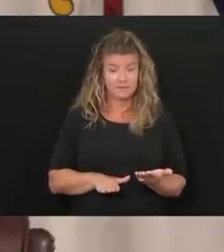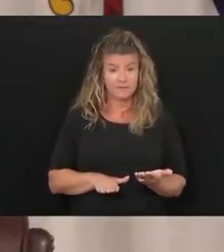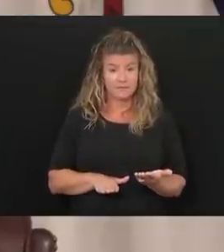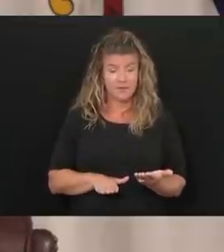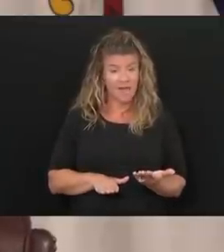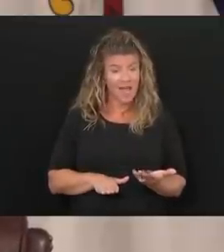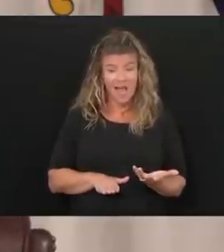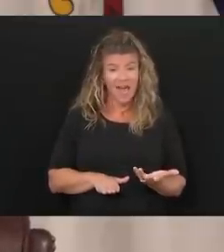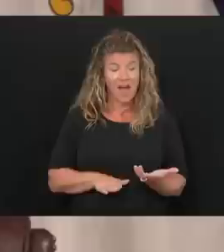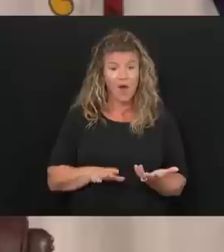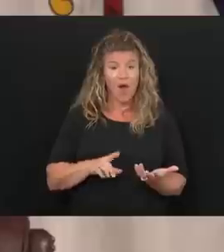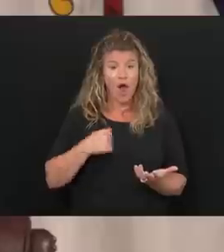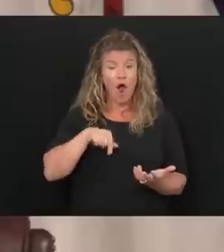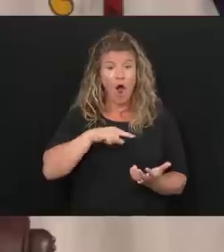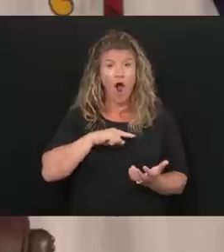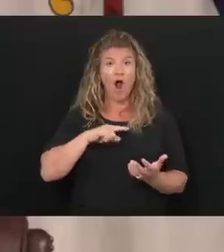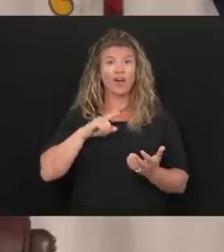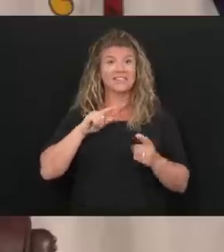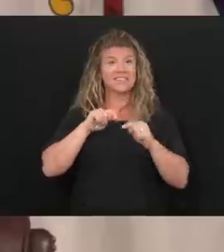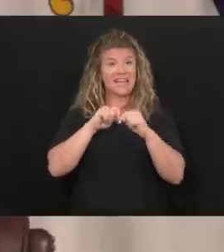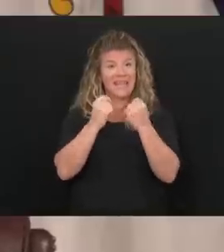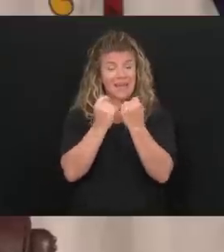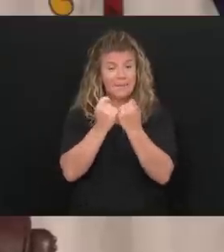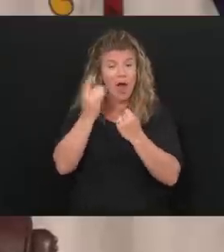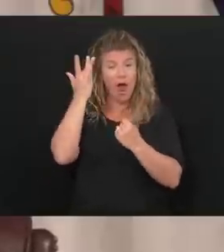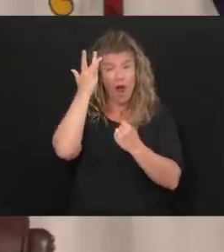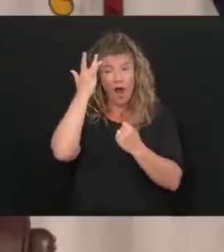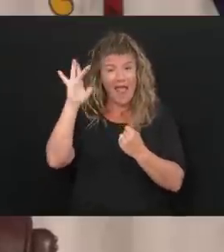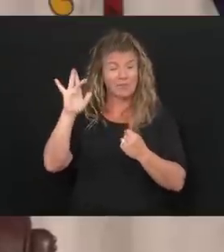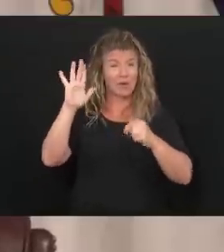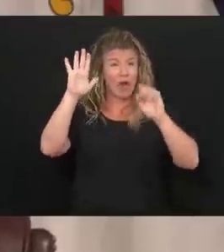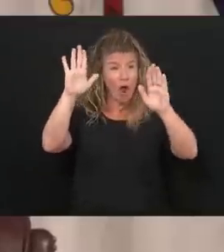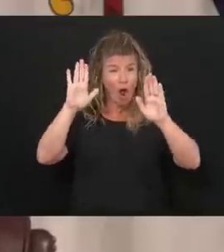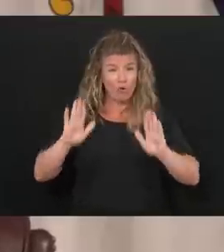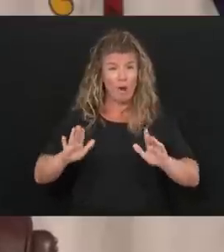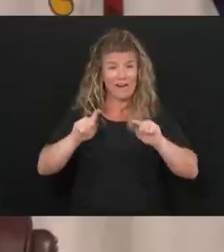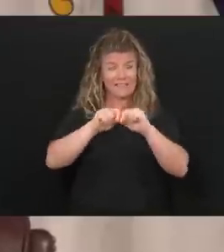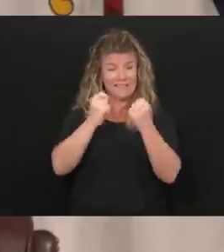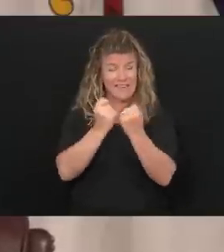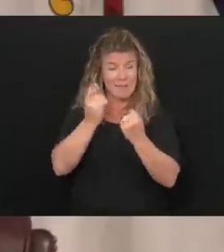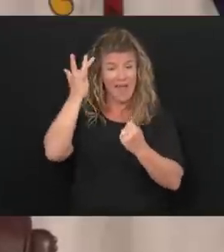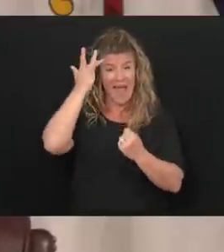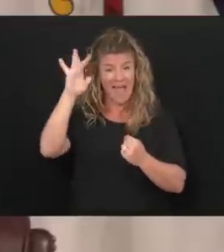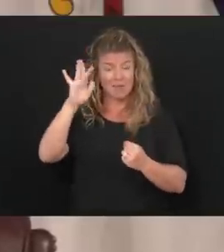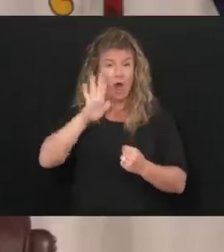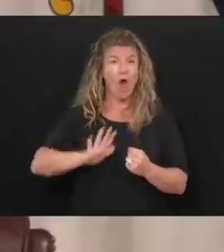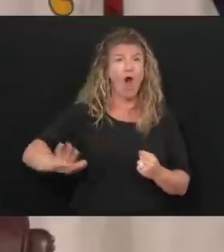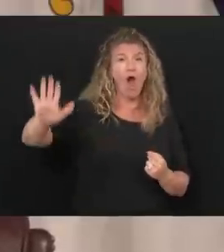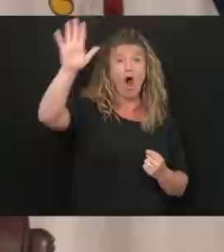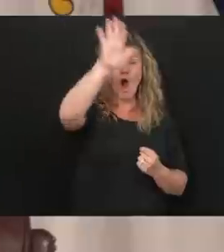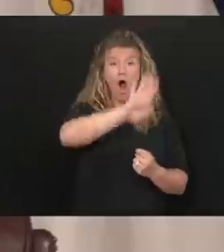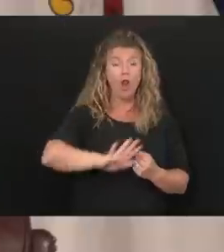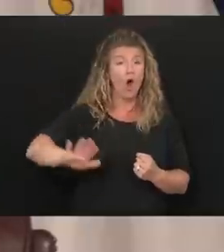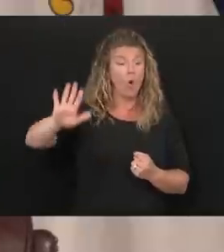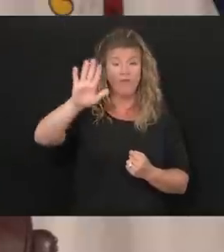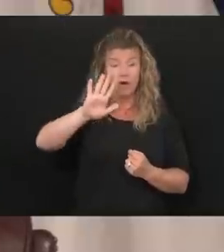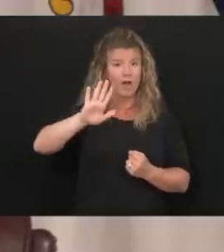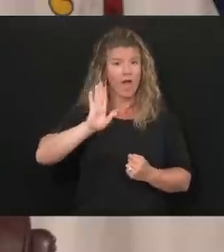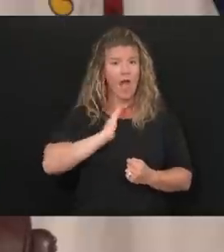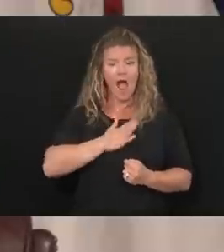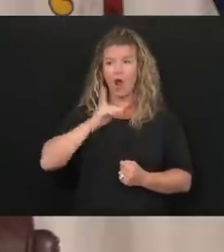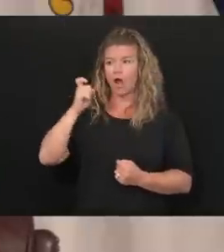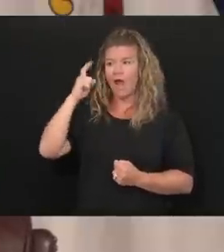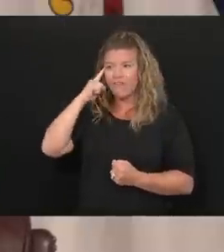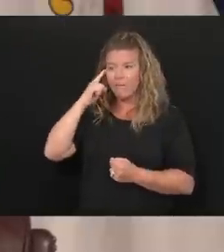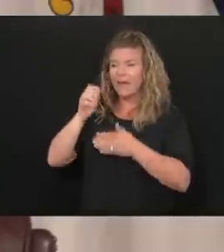the greatest experts in all of our land, if we have any confidence in our, in our government or our experts or the health